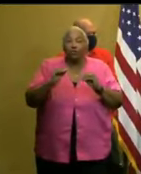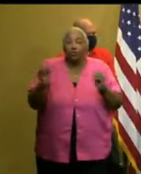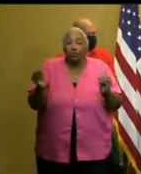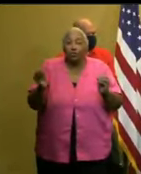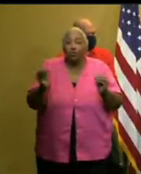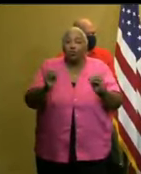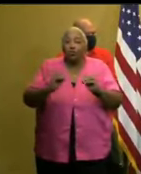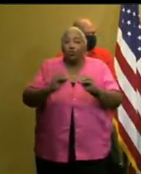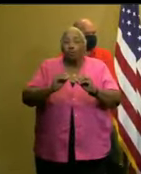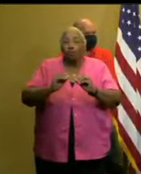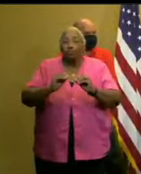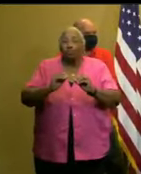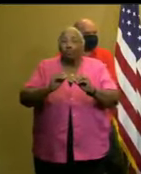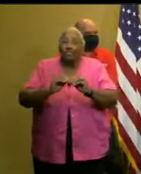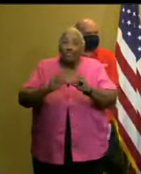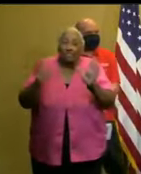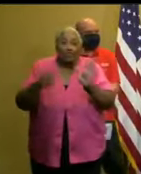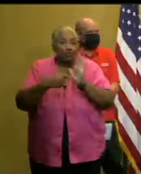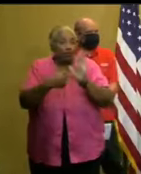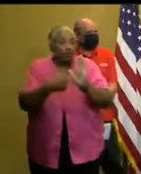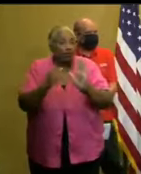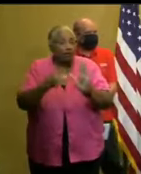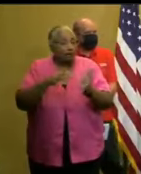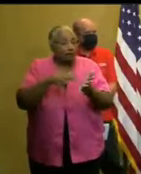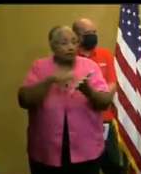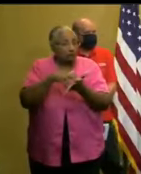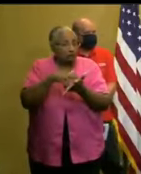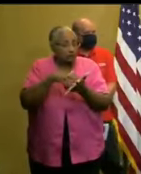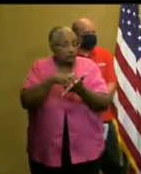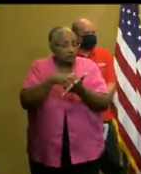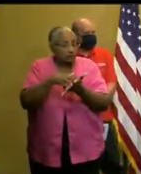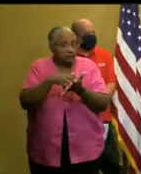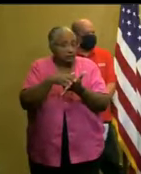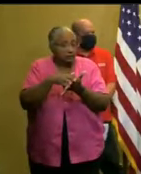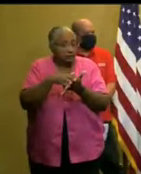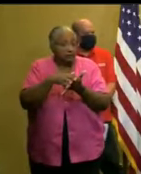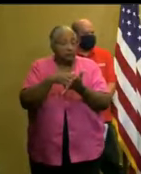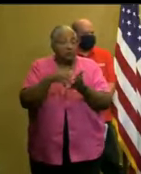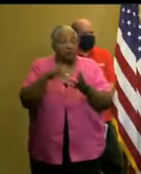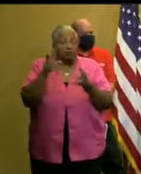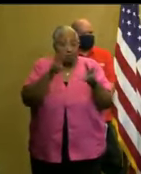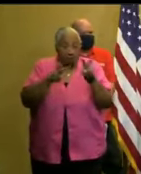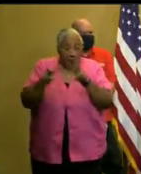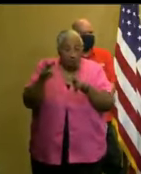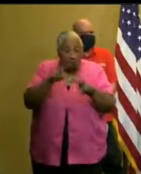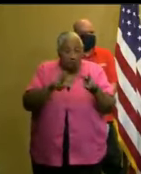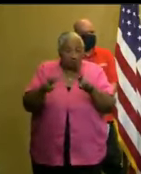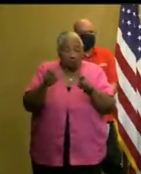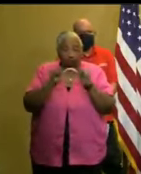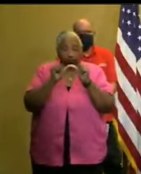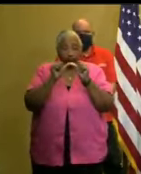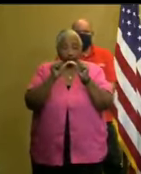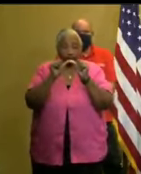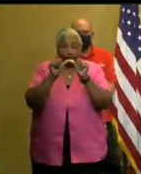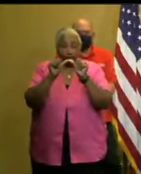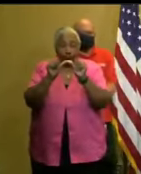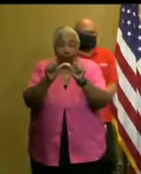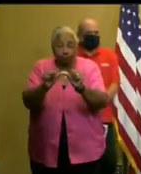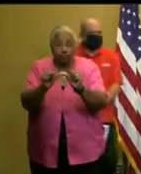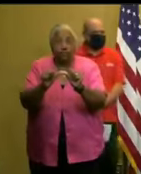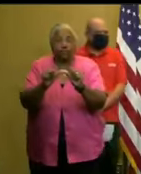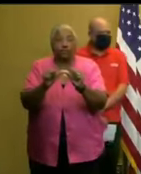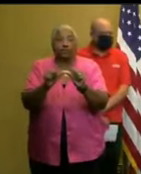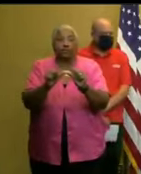it will weaken. The models have been extremely consistent, and they have barely,